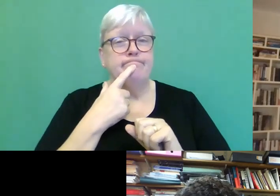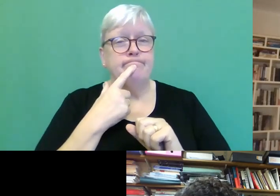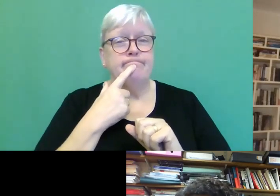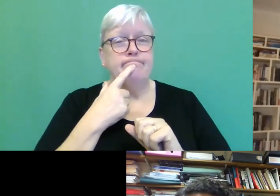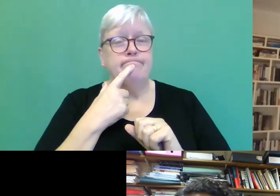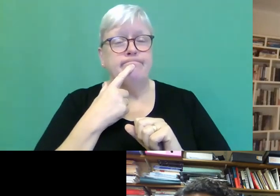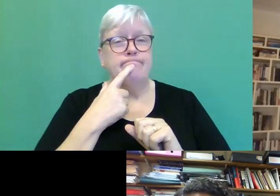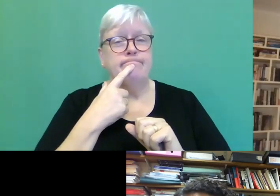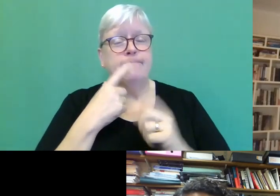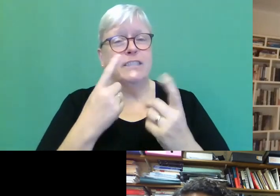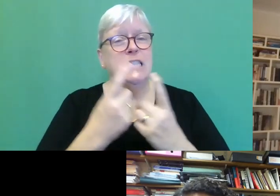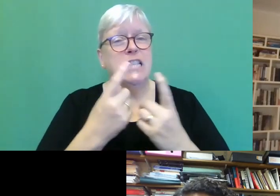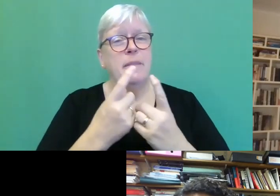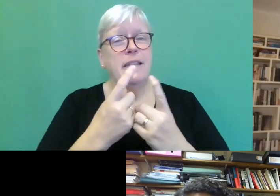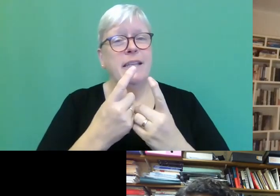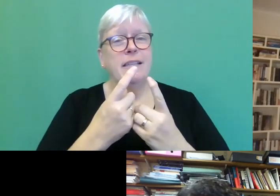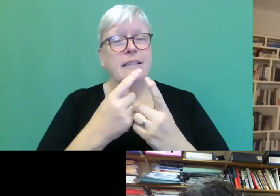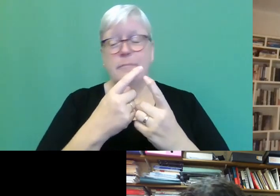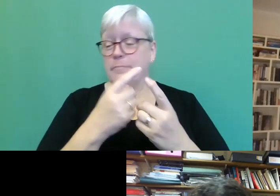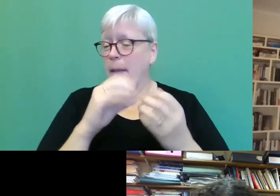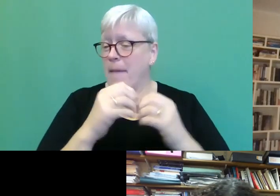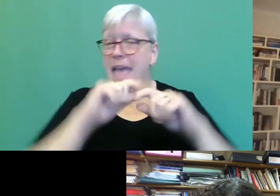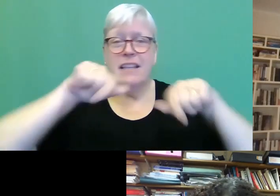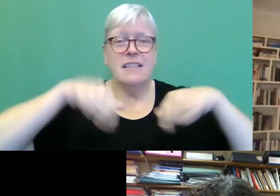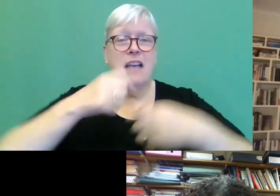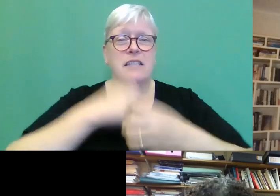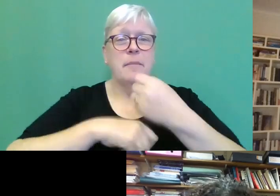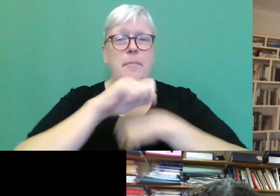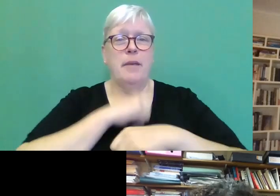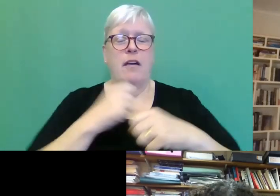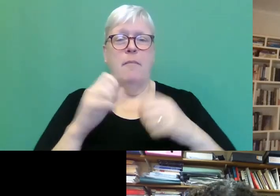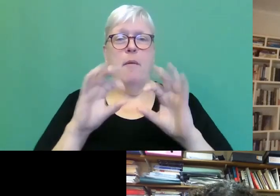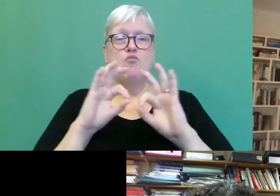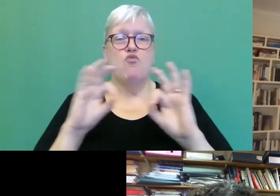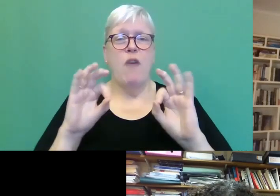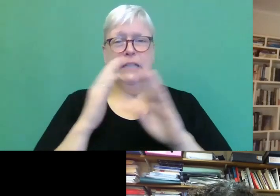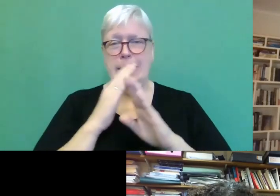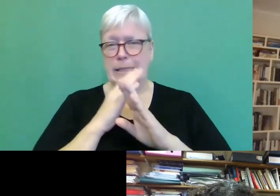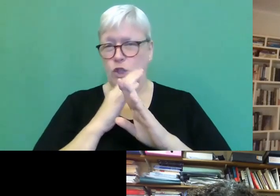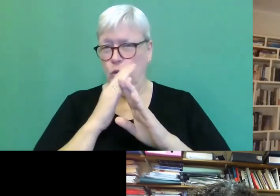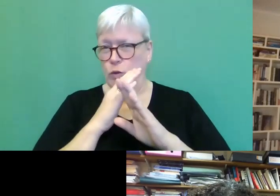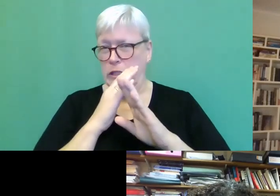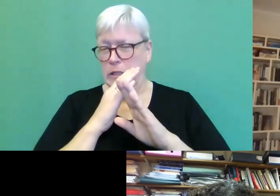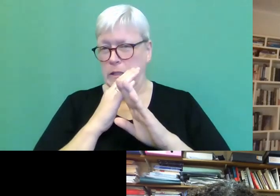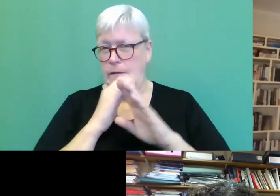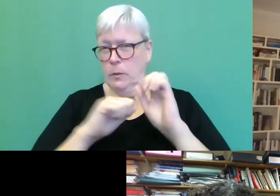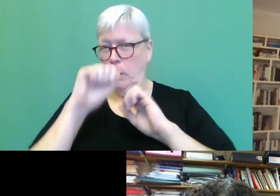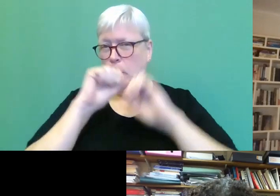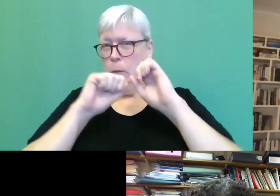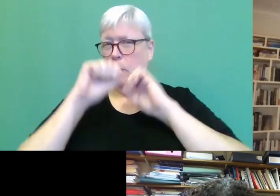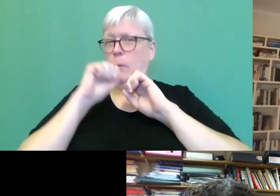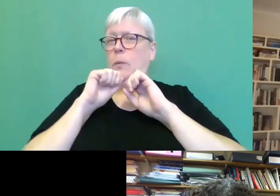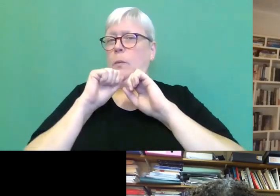it's something that makes us become very private and secretive. And this is a book that's also full of secrets.